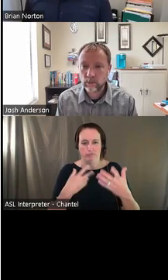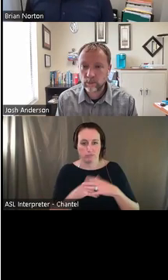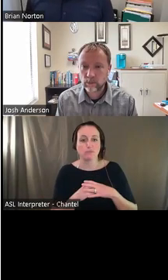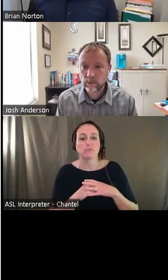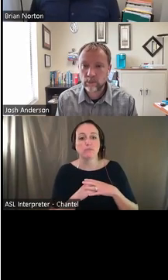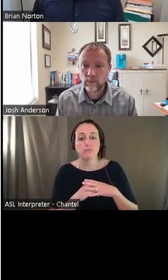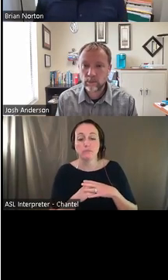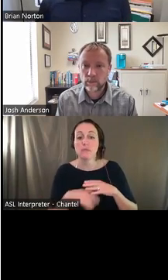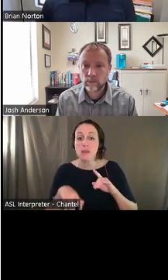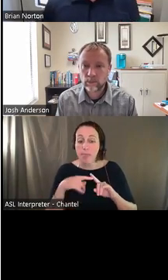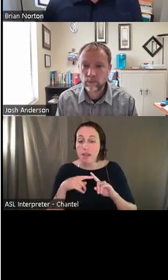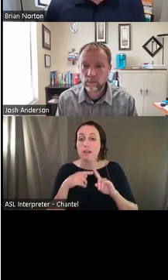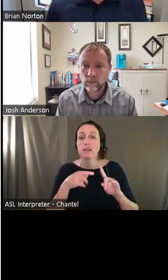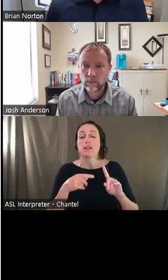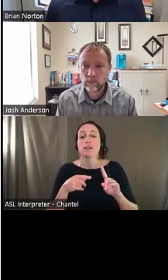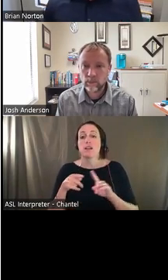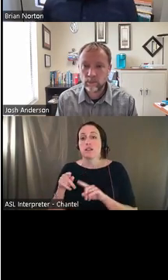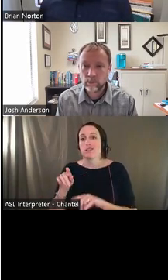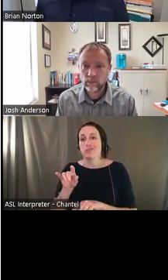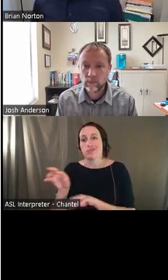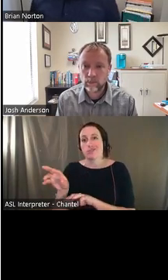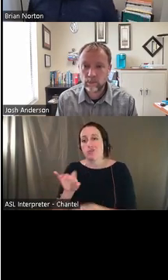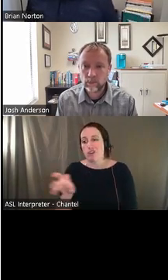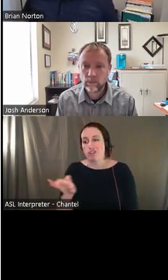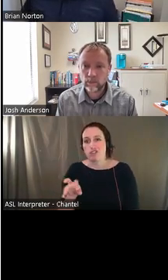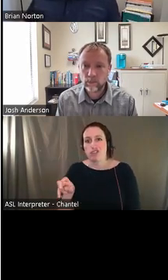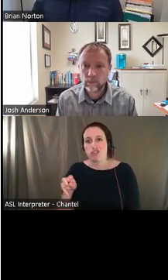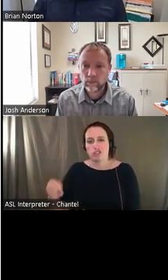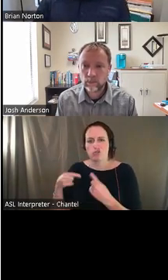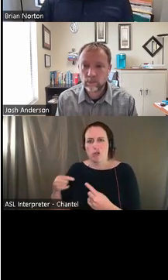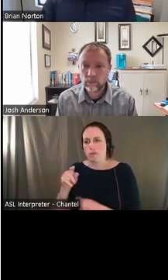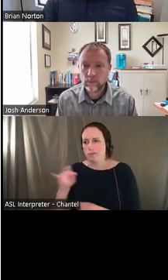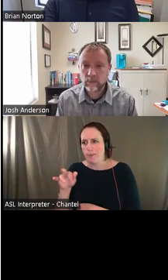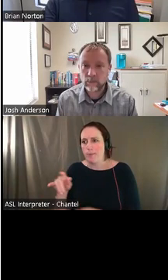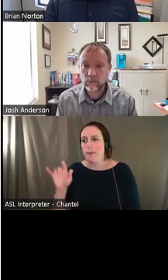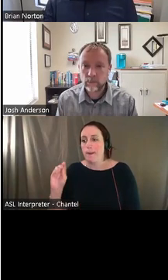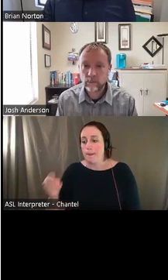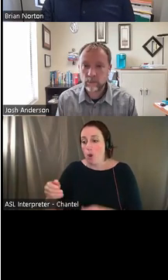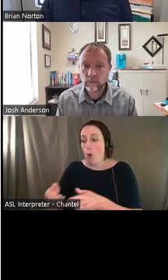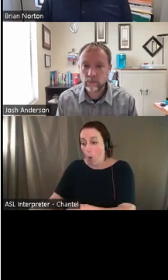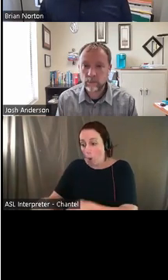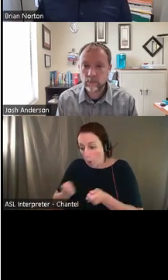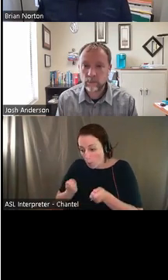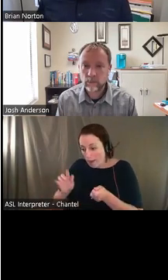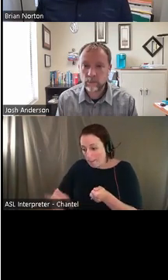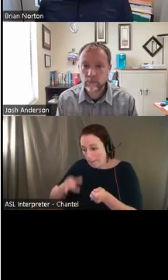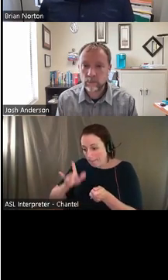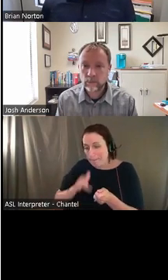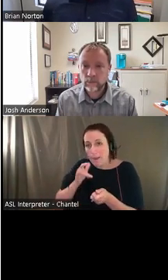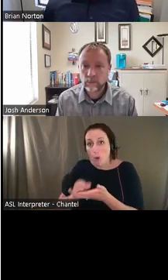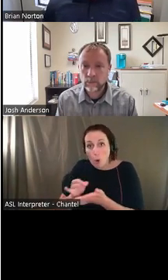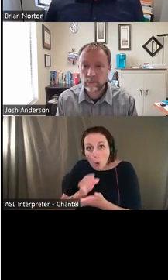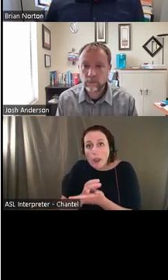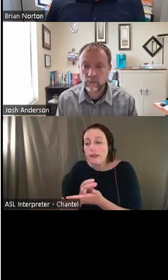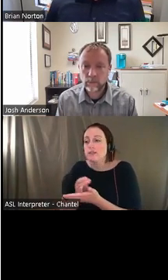time operating the cash register, cash register. So getting change and getting dollar bills in and out of that cash